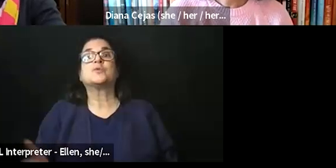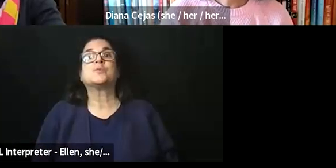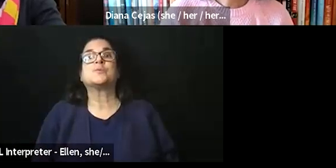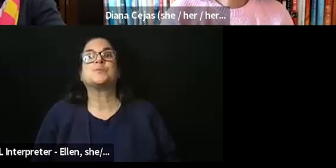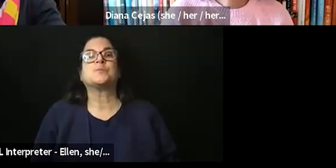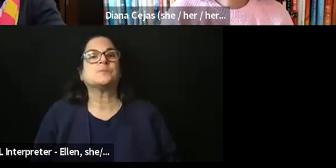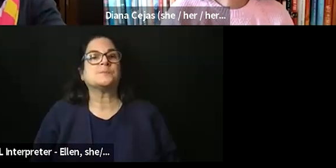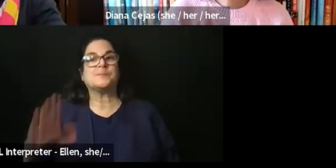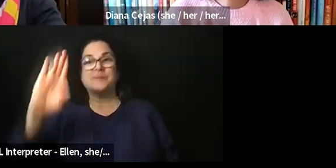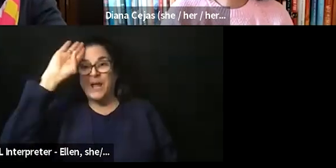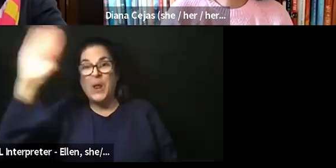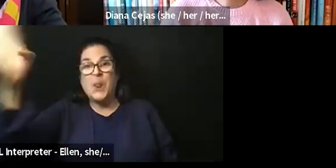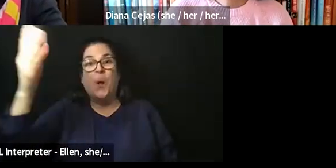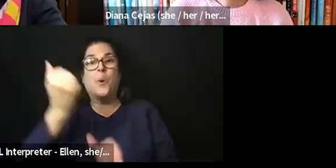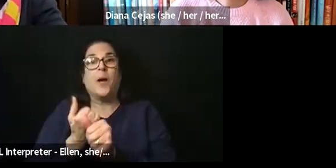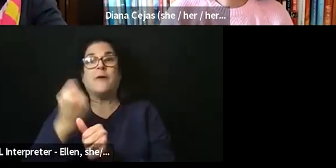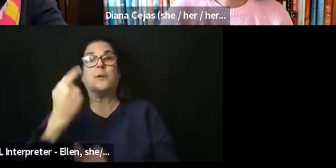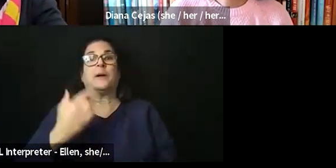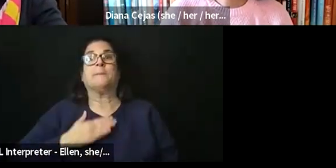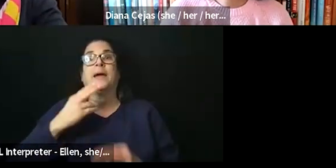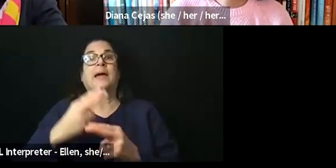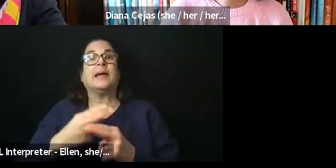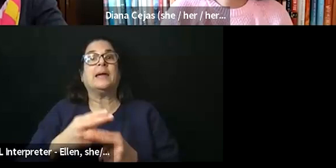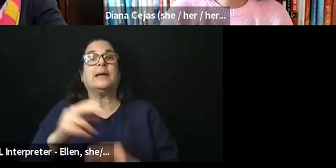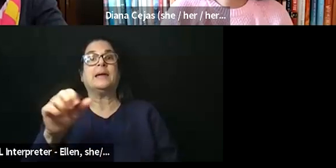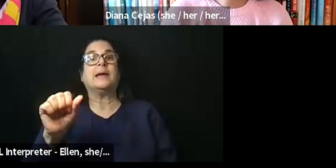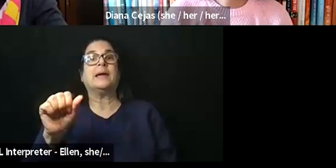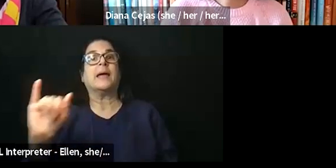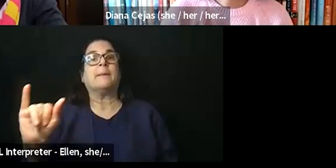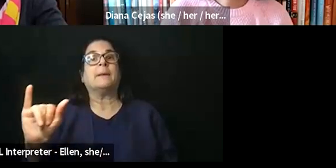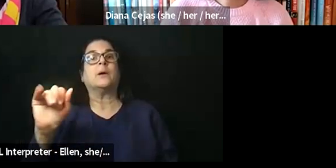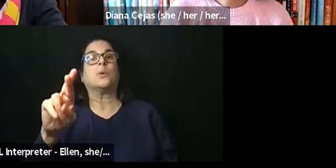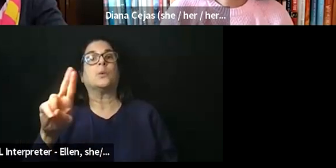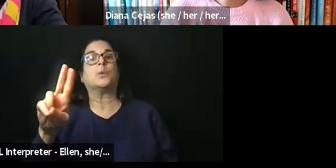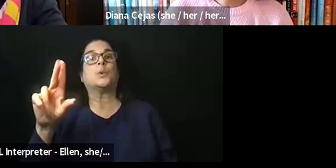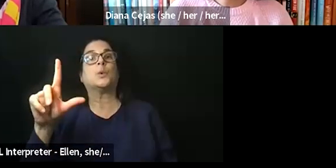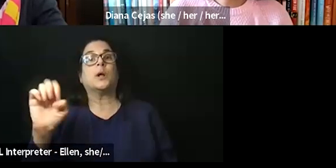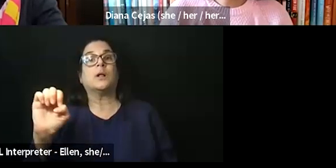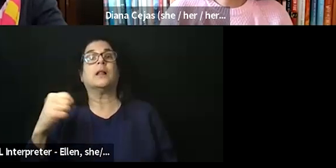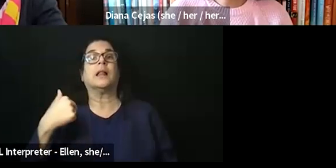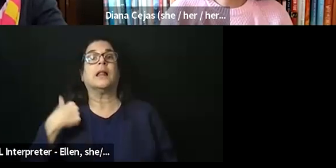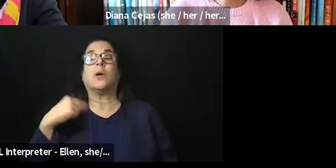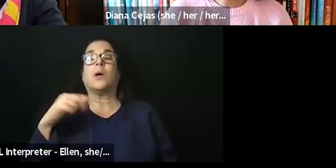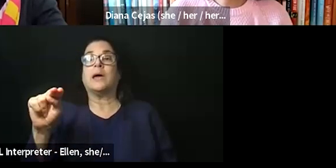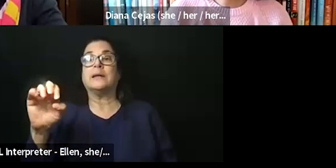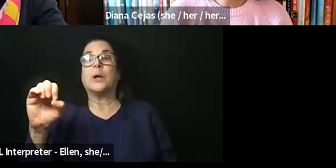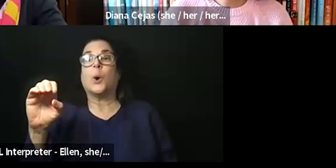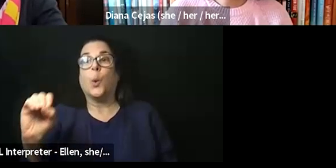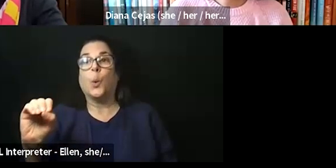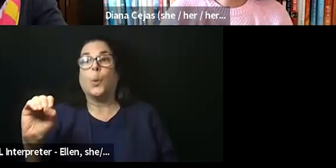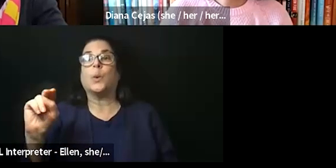Hello, everyone. My name is Amy Rule. I am a neonatal and pediatric